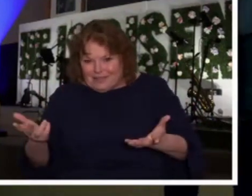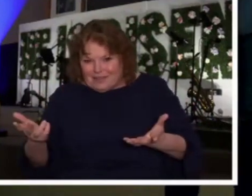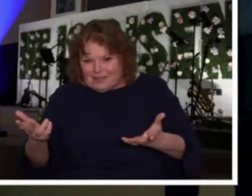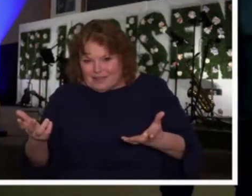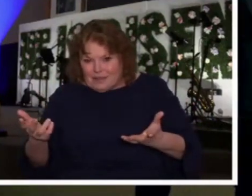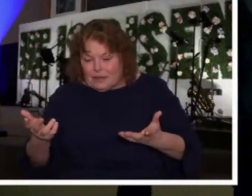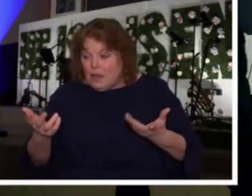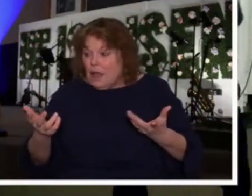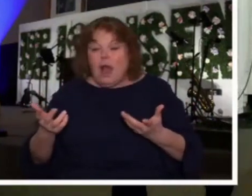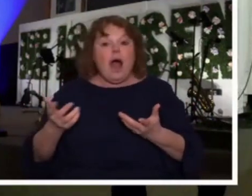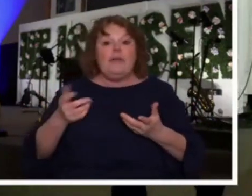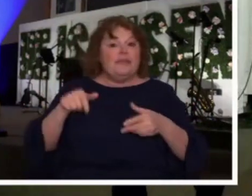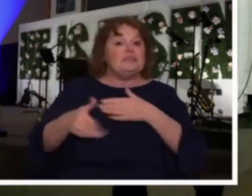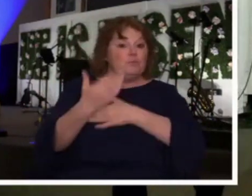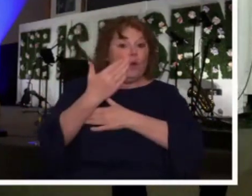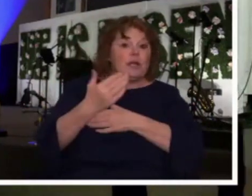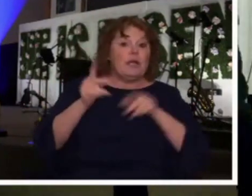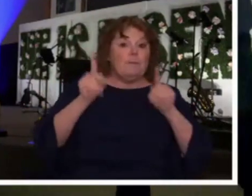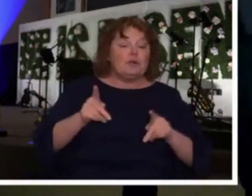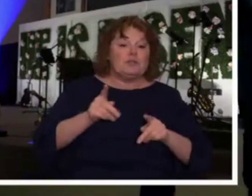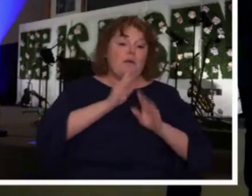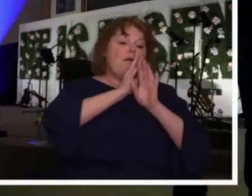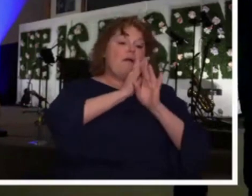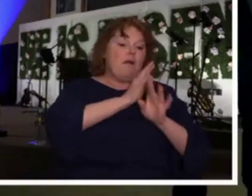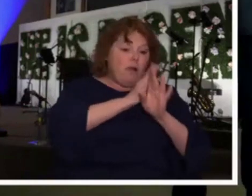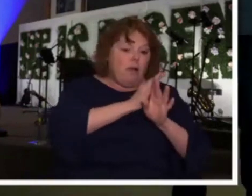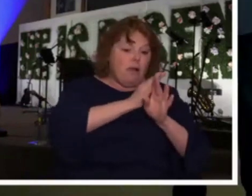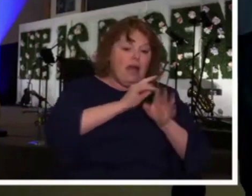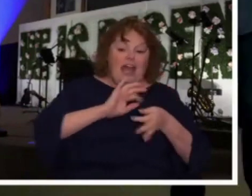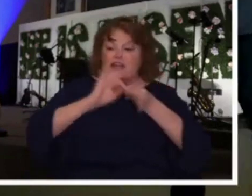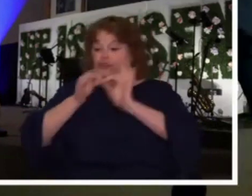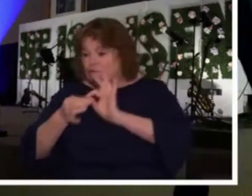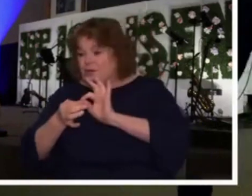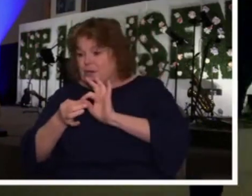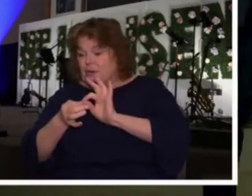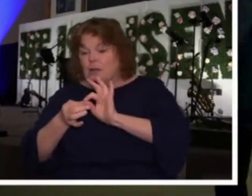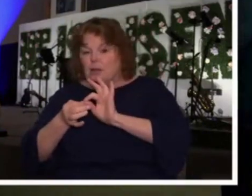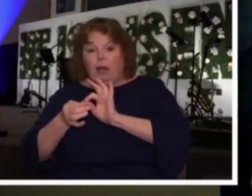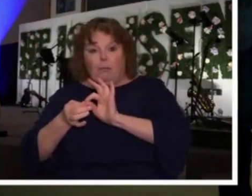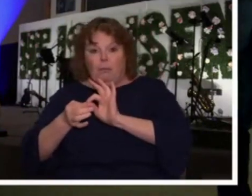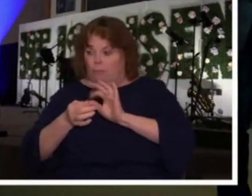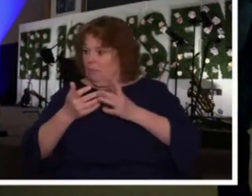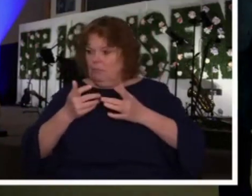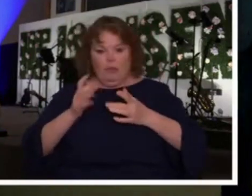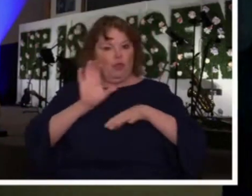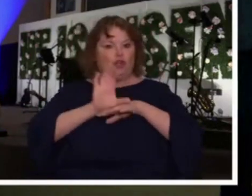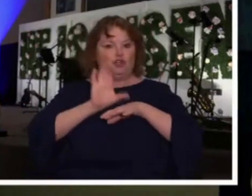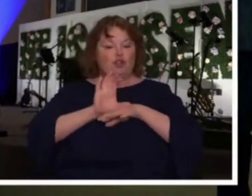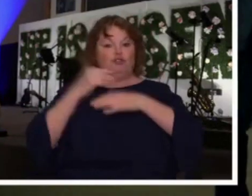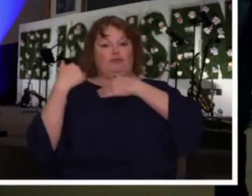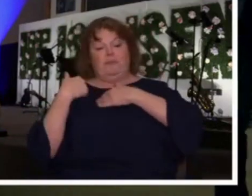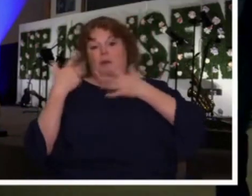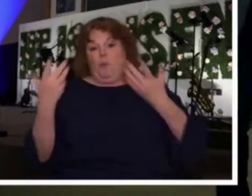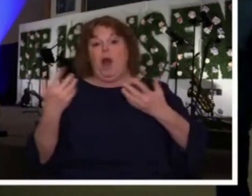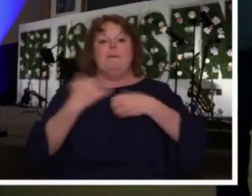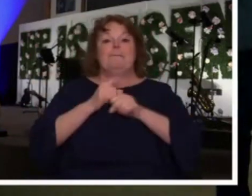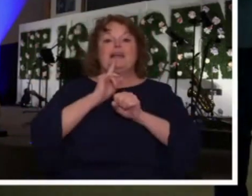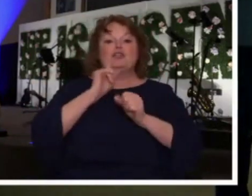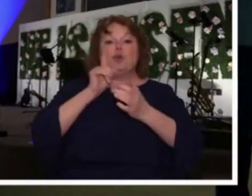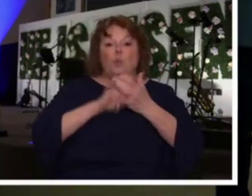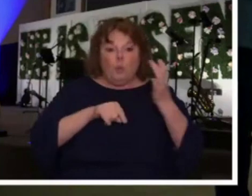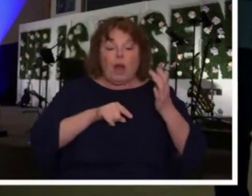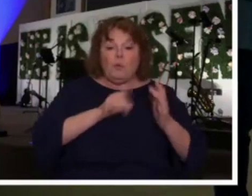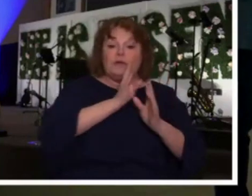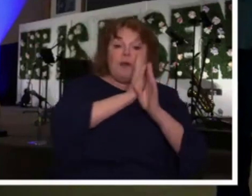We had a message in tongues this morning. We had an interpretation. The responsibility of the corporate body is to make sure that what was